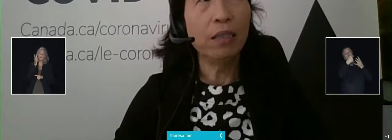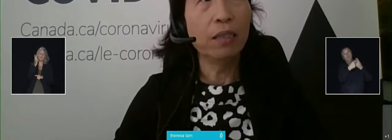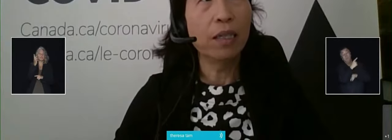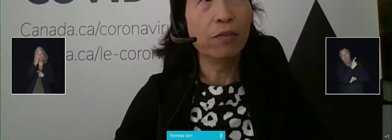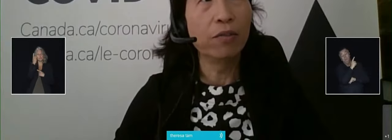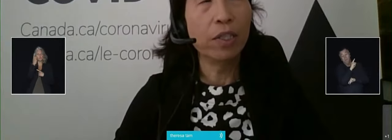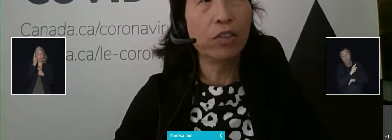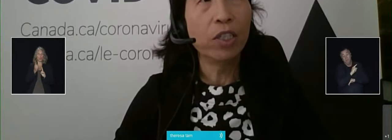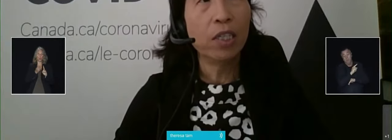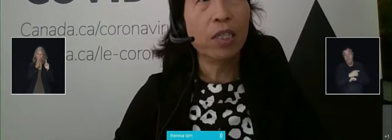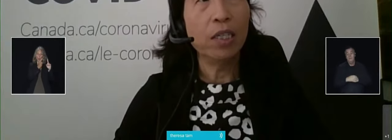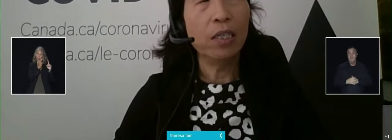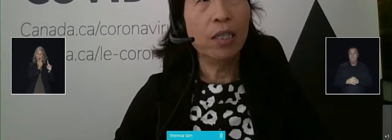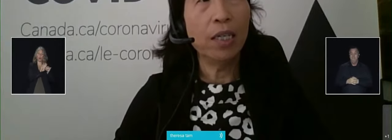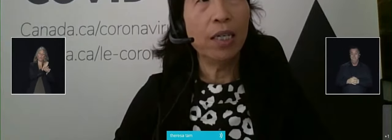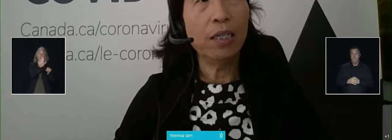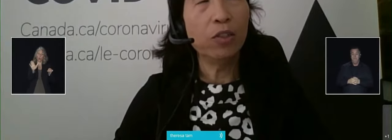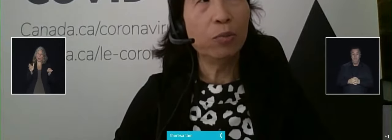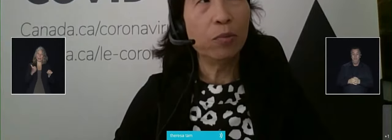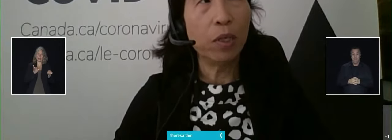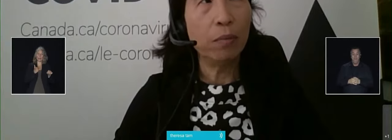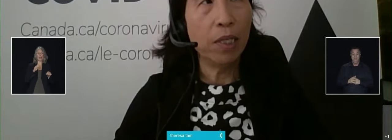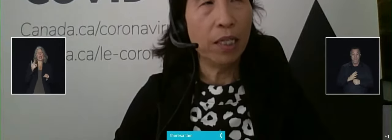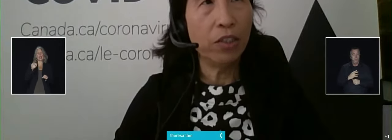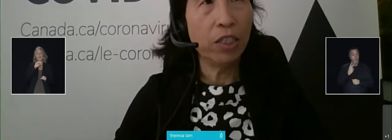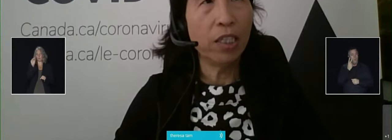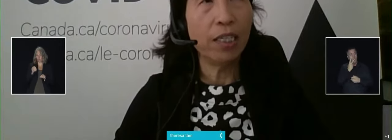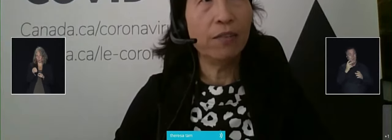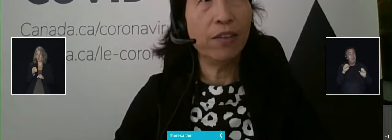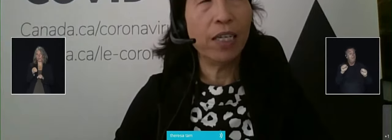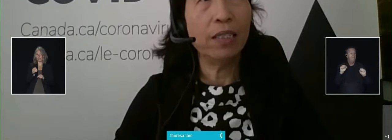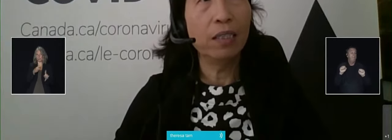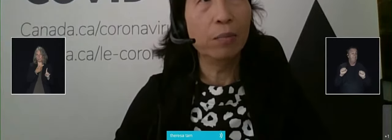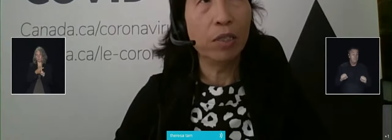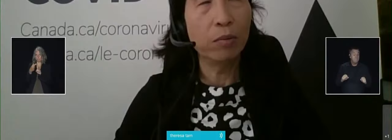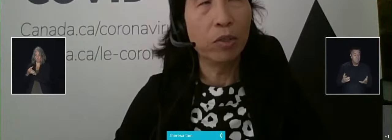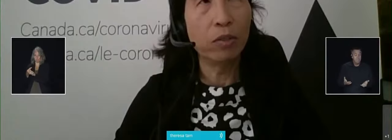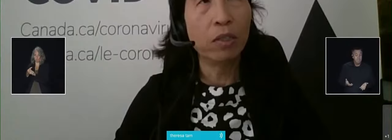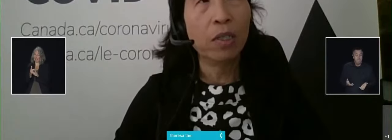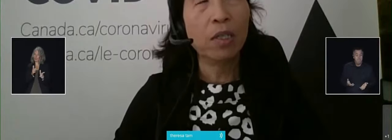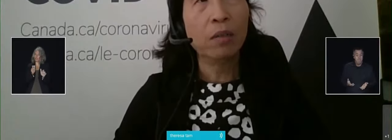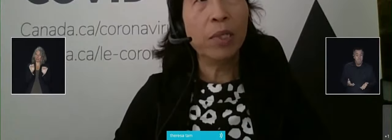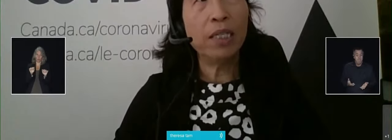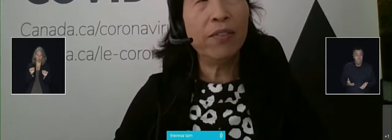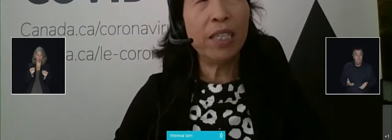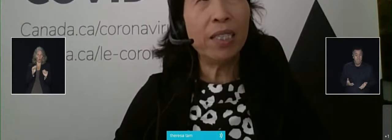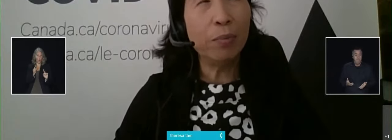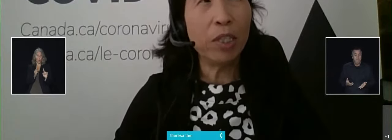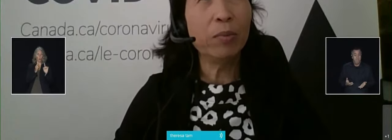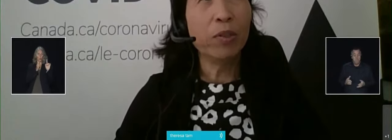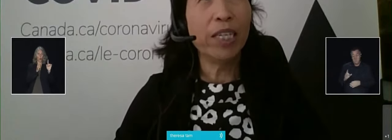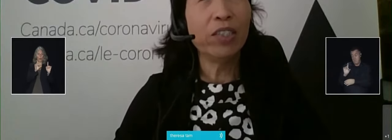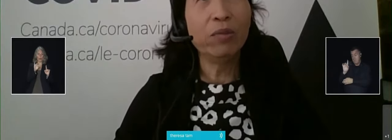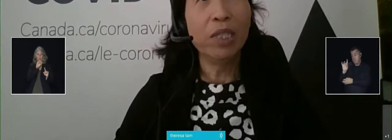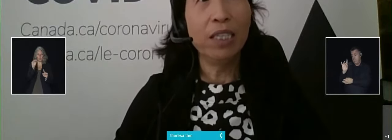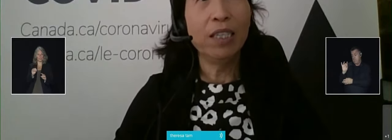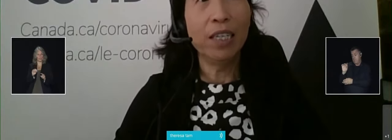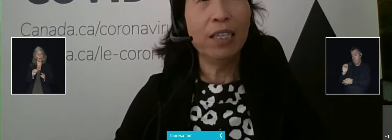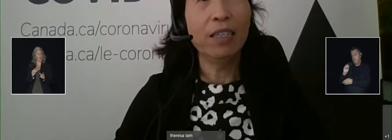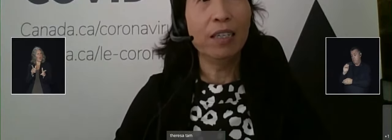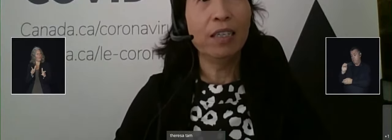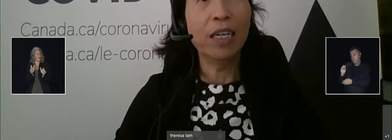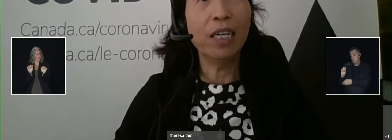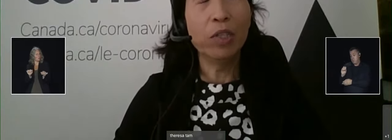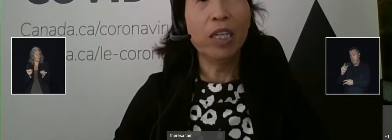80% coverage in that eligible population as fast as possible. By as fast as possible, I do